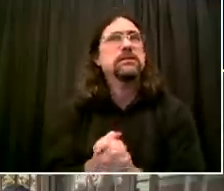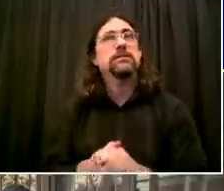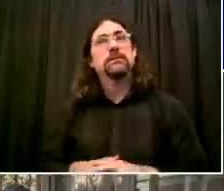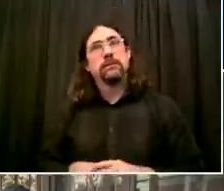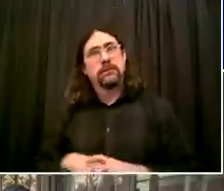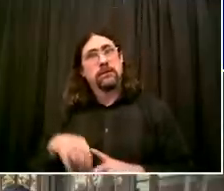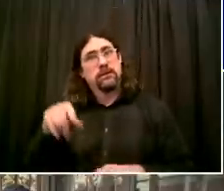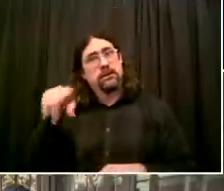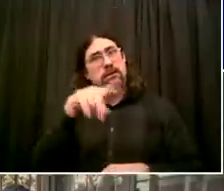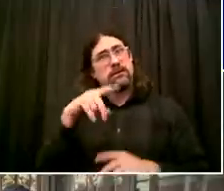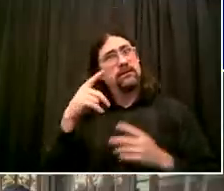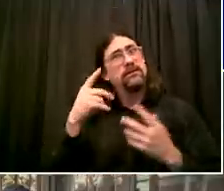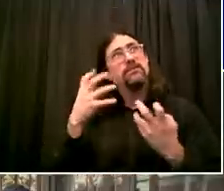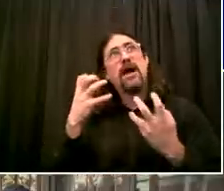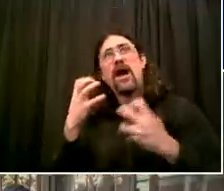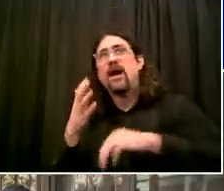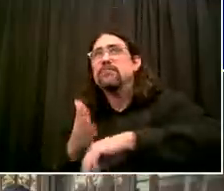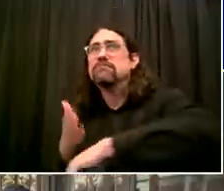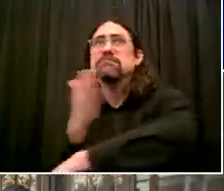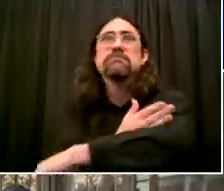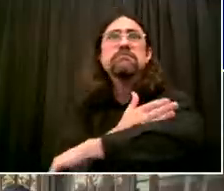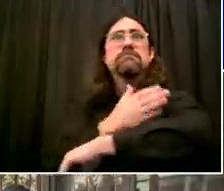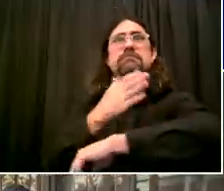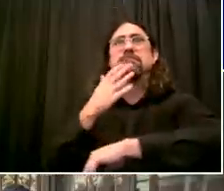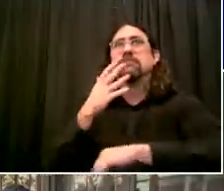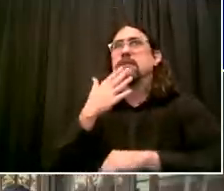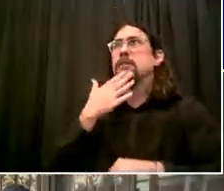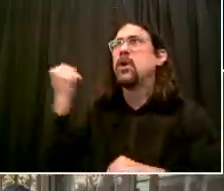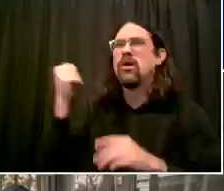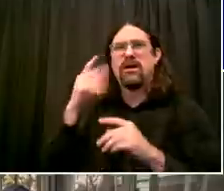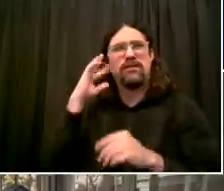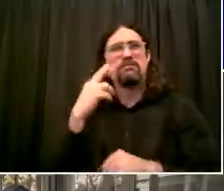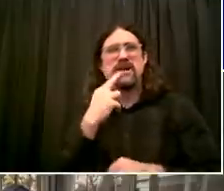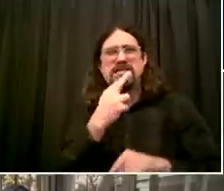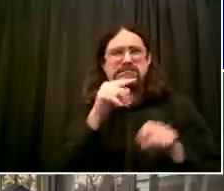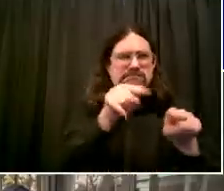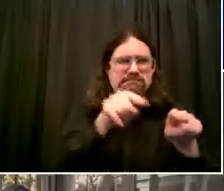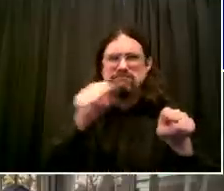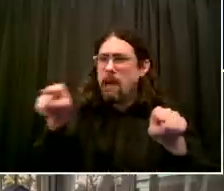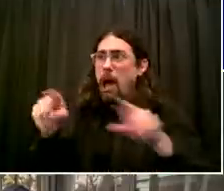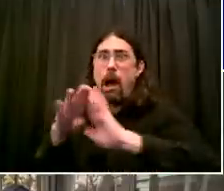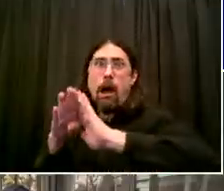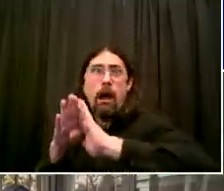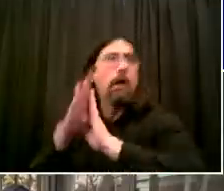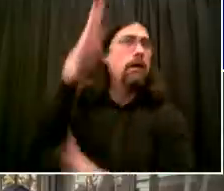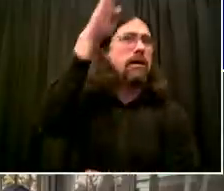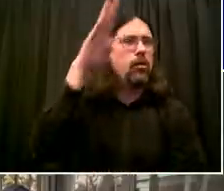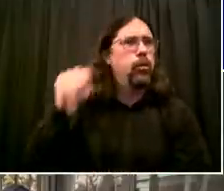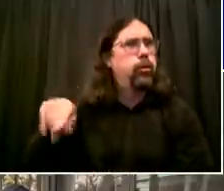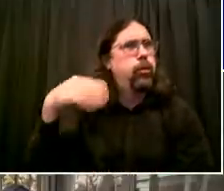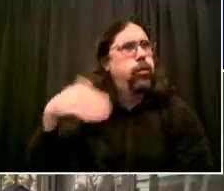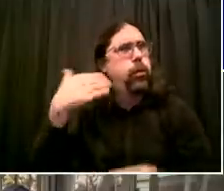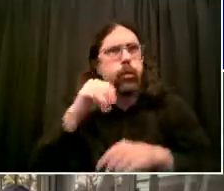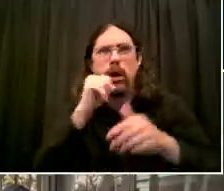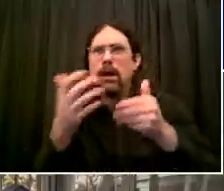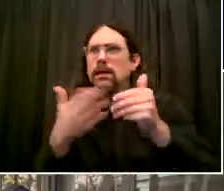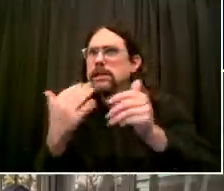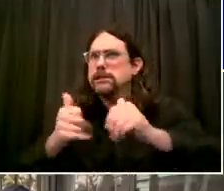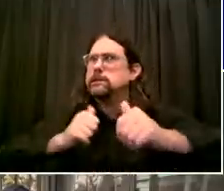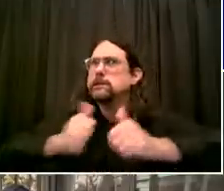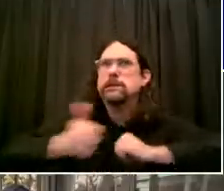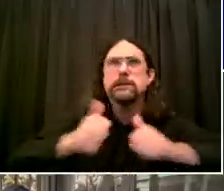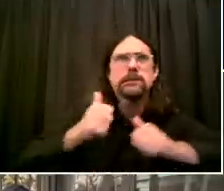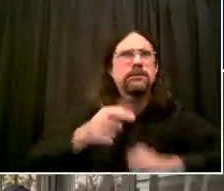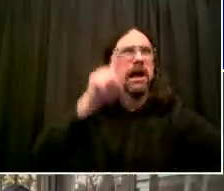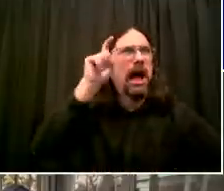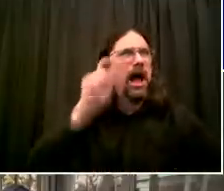Extraordinary attention to detail. It is not only a labor of love, it is a 24-7 commitment. And I've talked to a lot of restaurant owners. They've been going